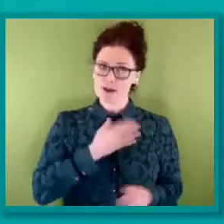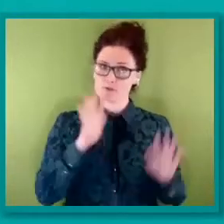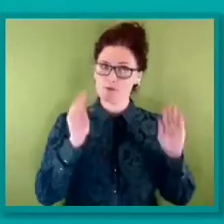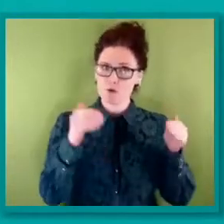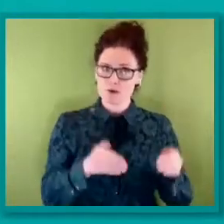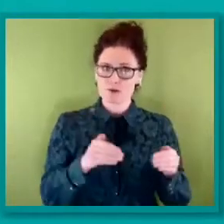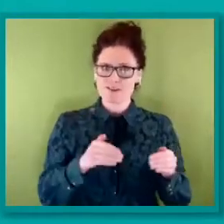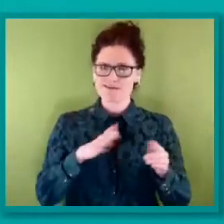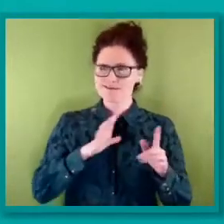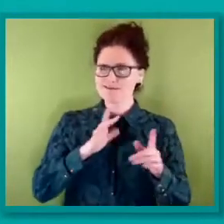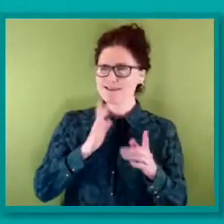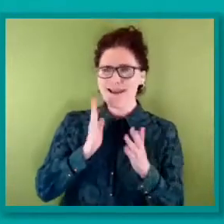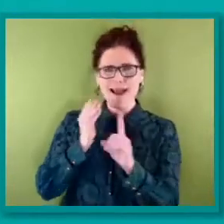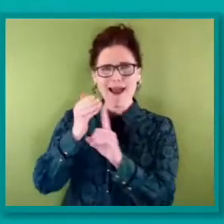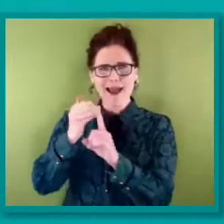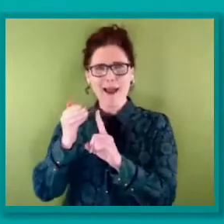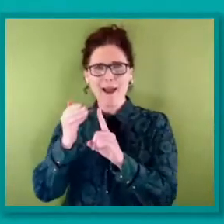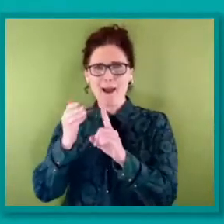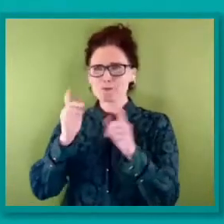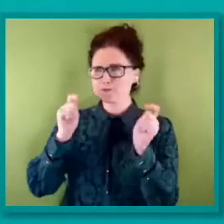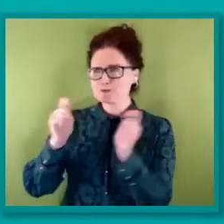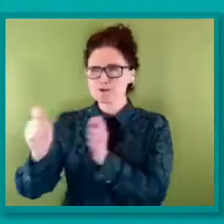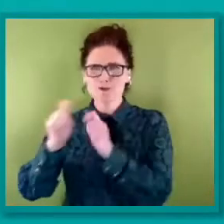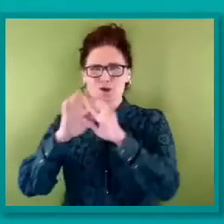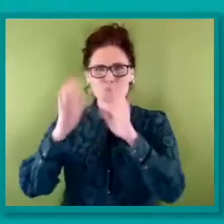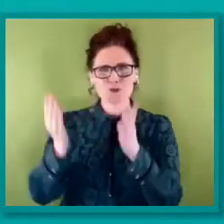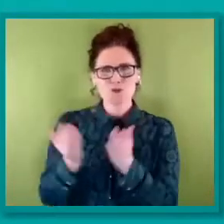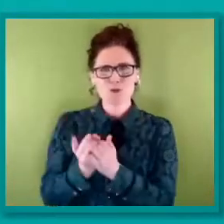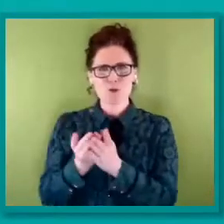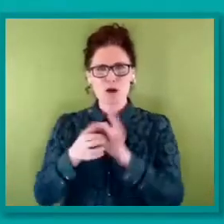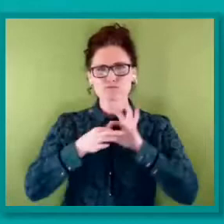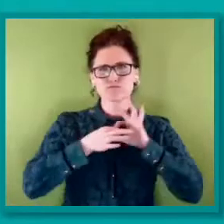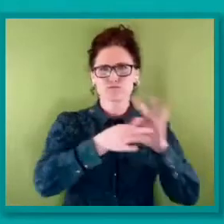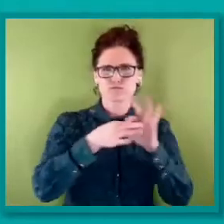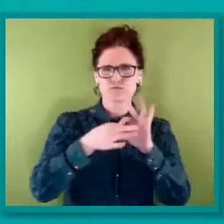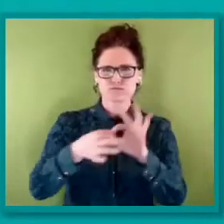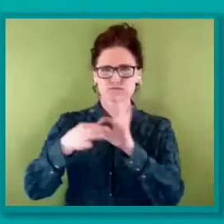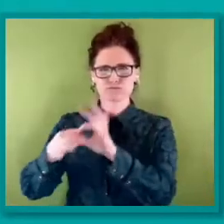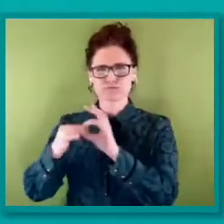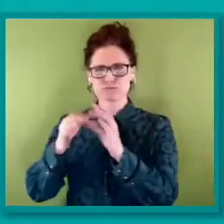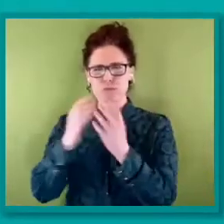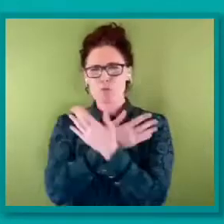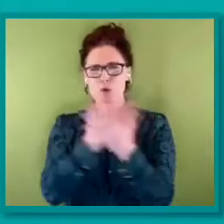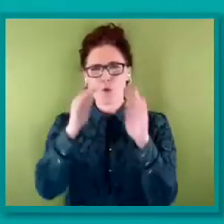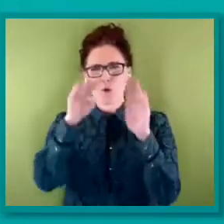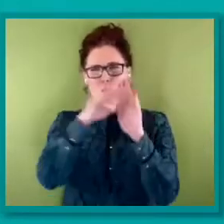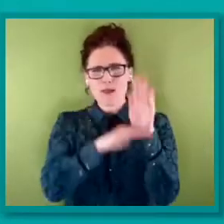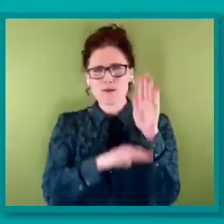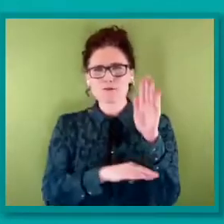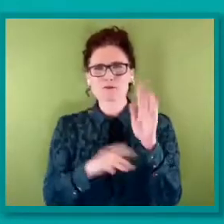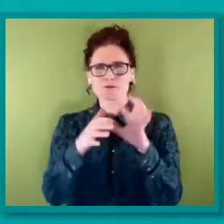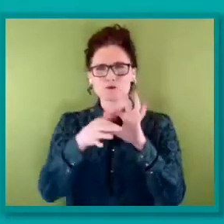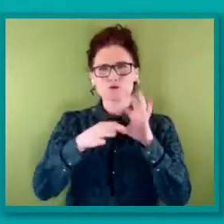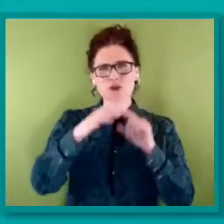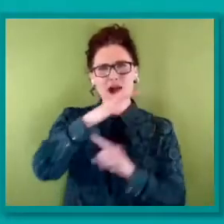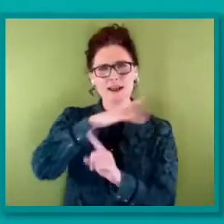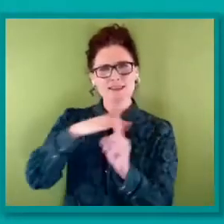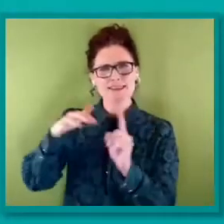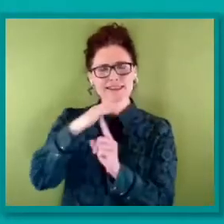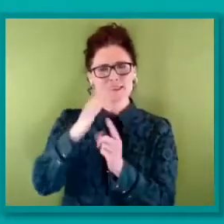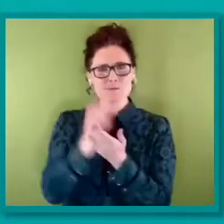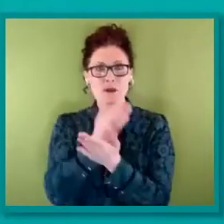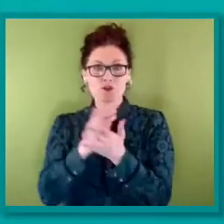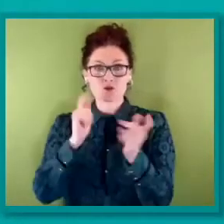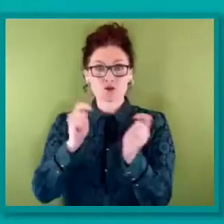change, by forming really deep partnerships across society to sustain change and working with a global movement